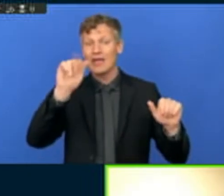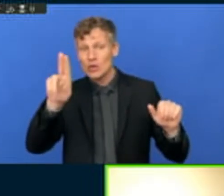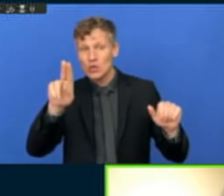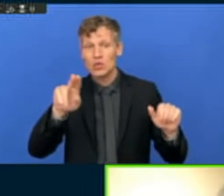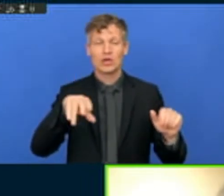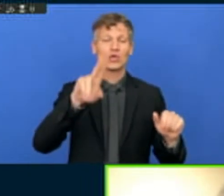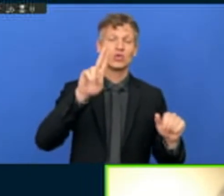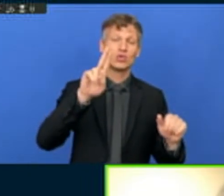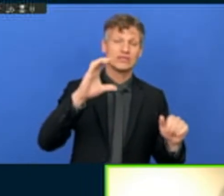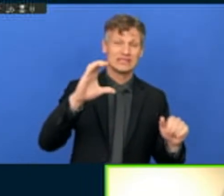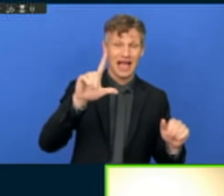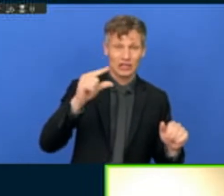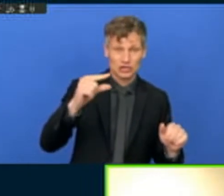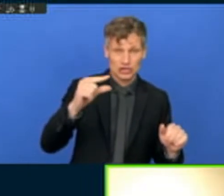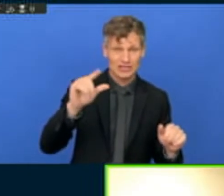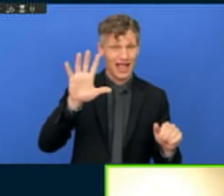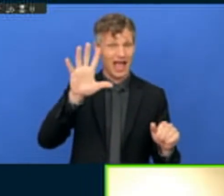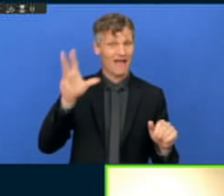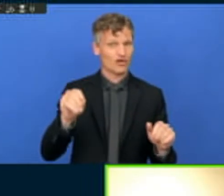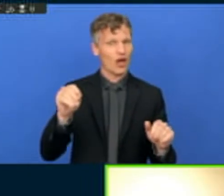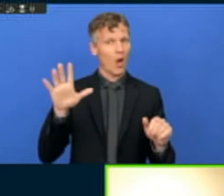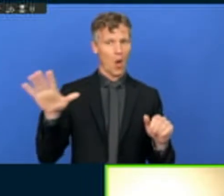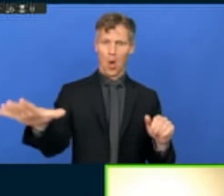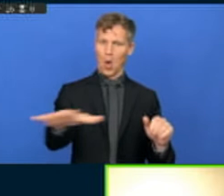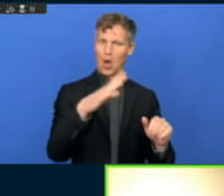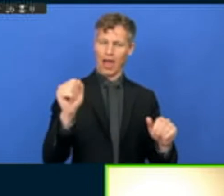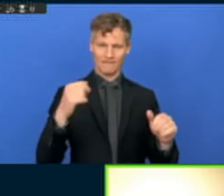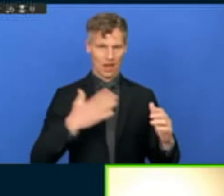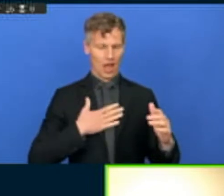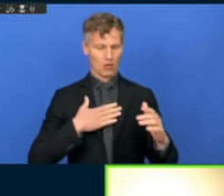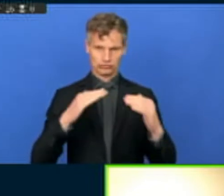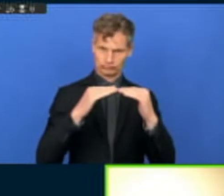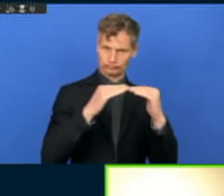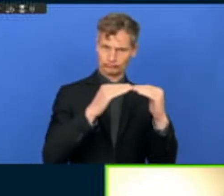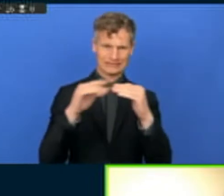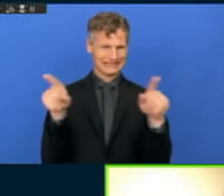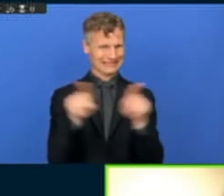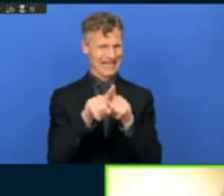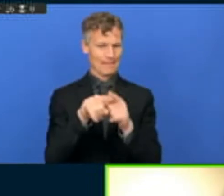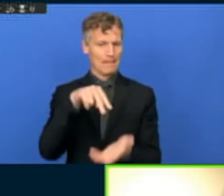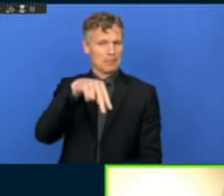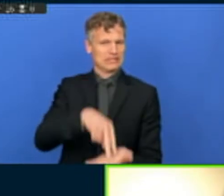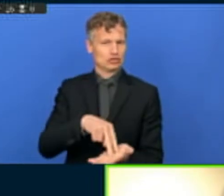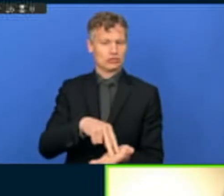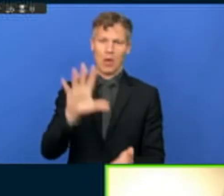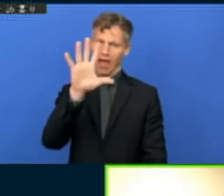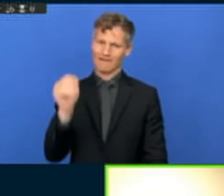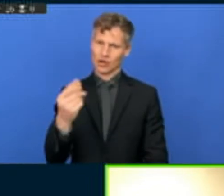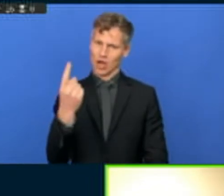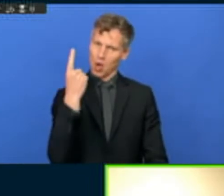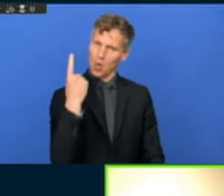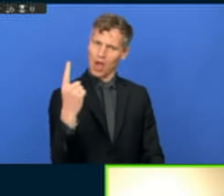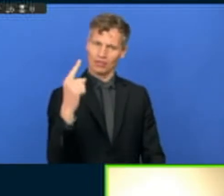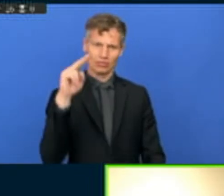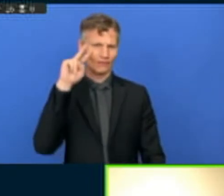have joined forces to develop a common position for Africa, so that Africa speaks with one voice during this